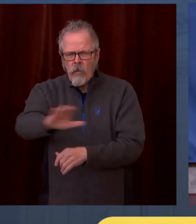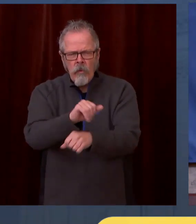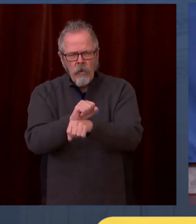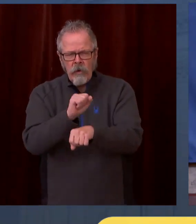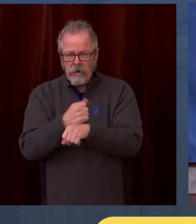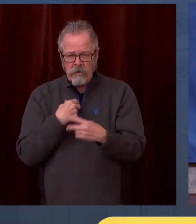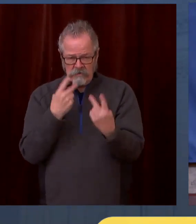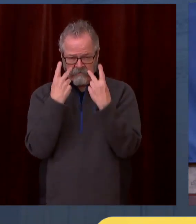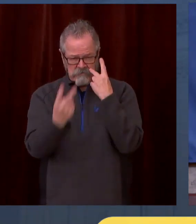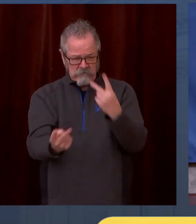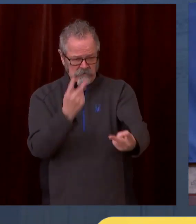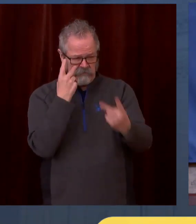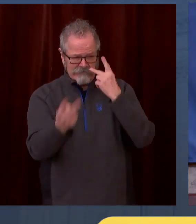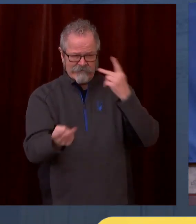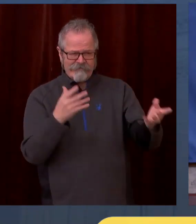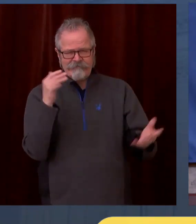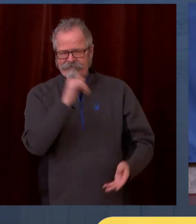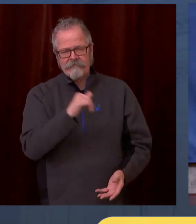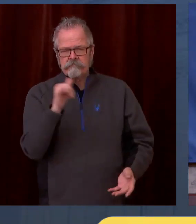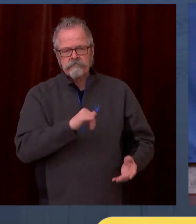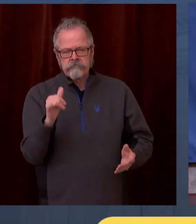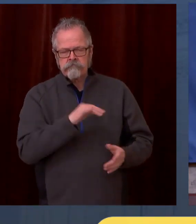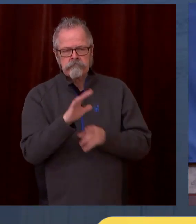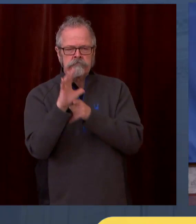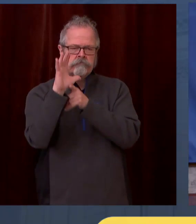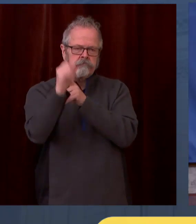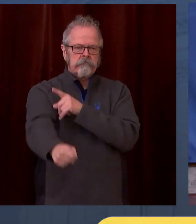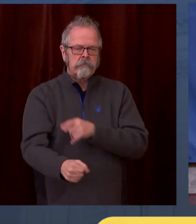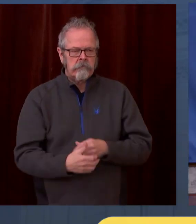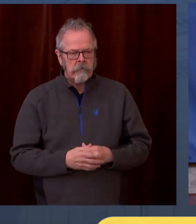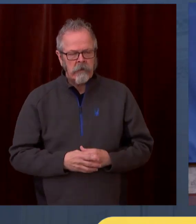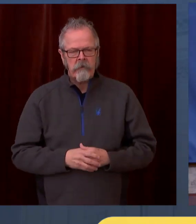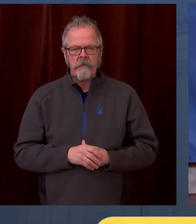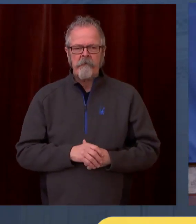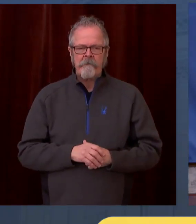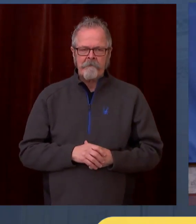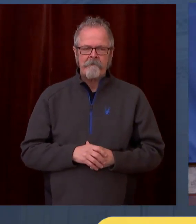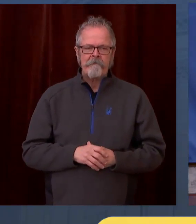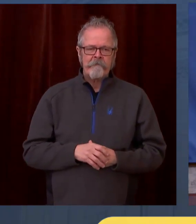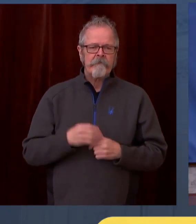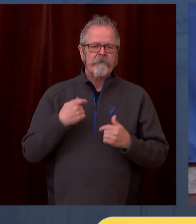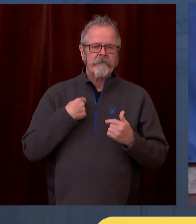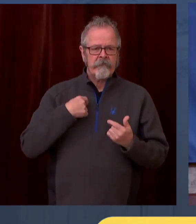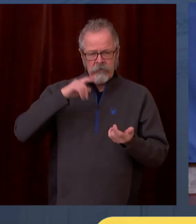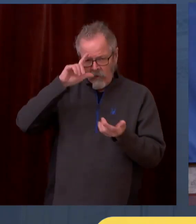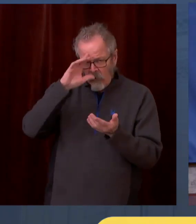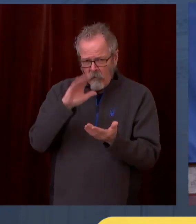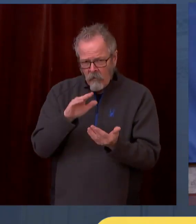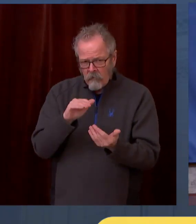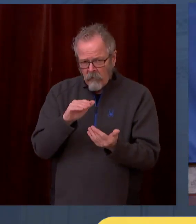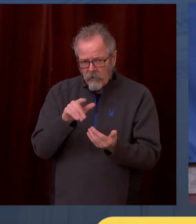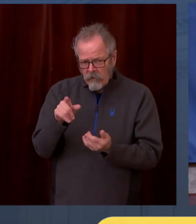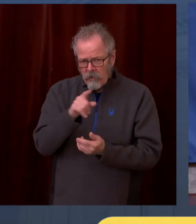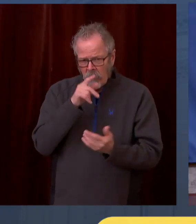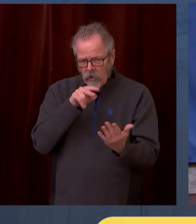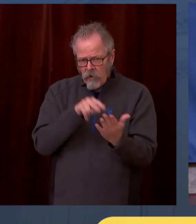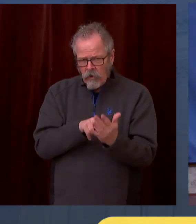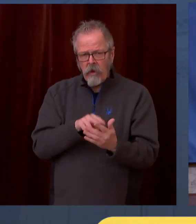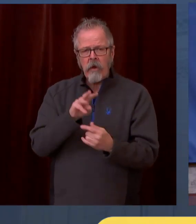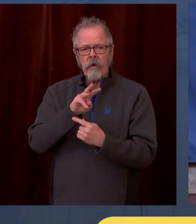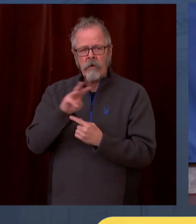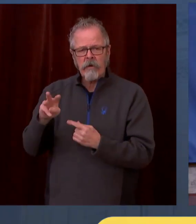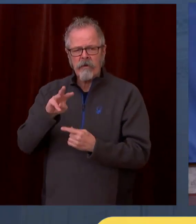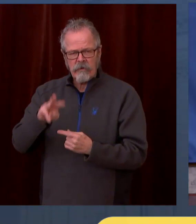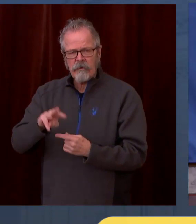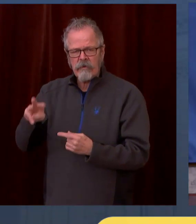So I hope you will continue to go to the Department of Health website, doh.wa.gov, and click on the phase finder